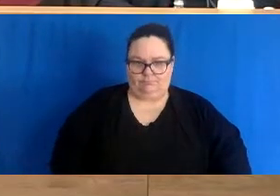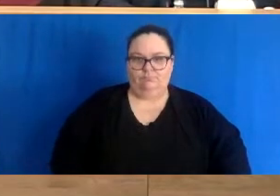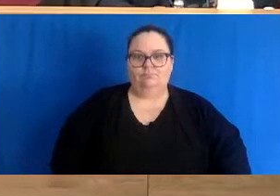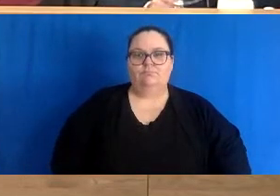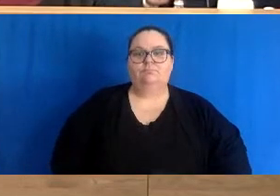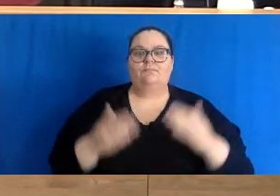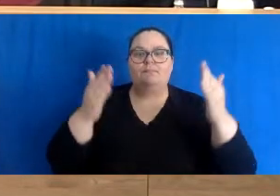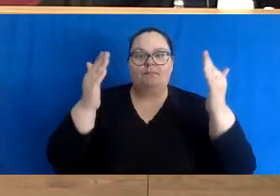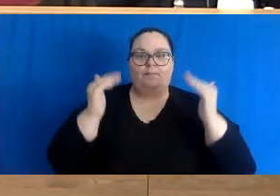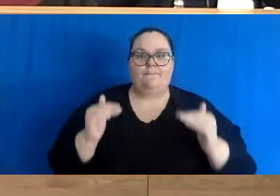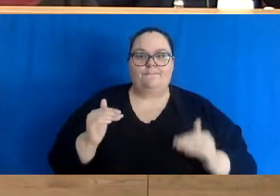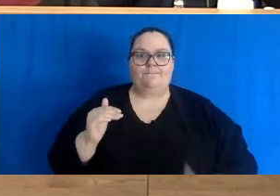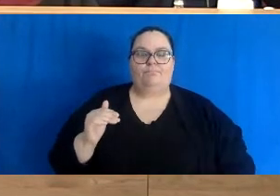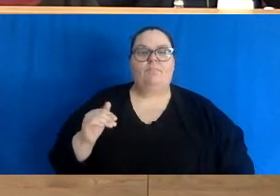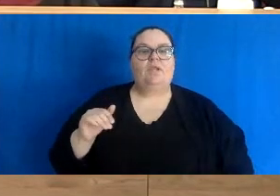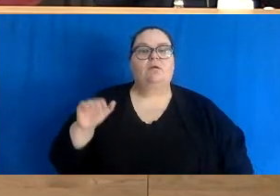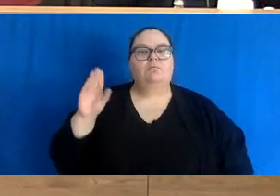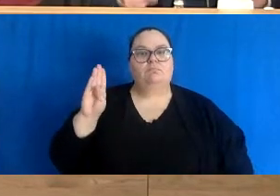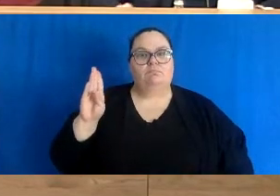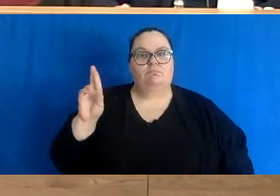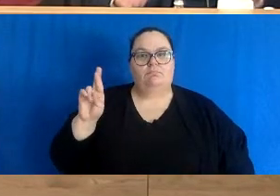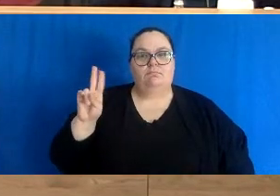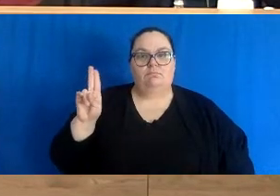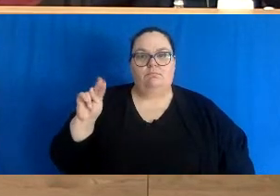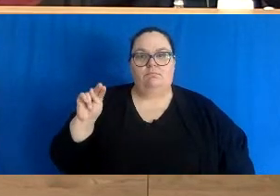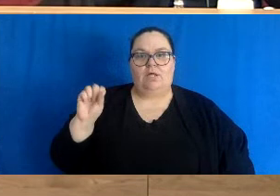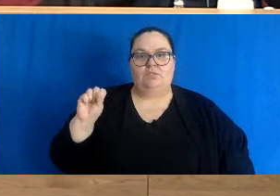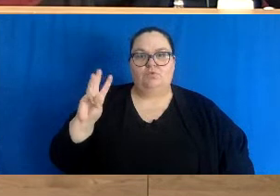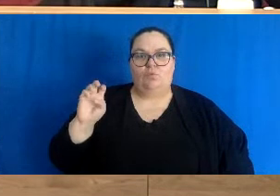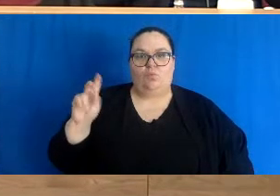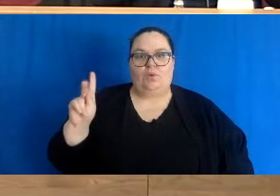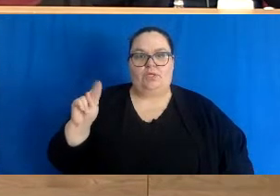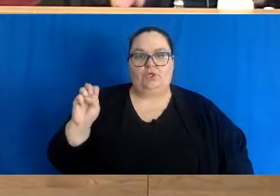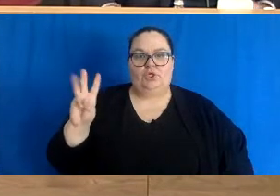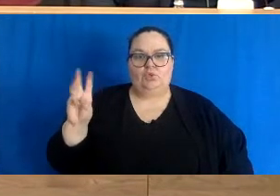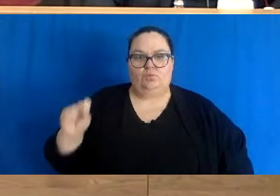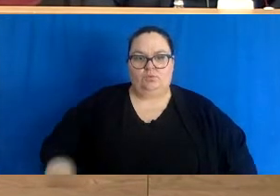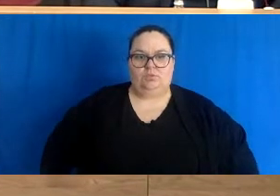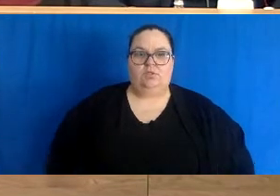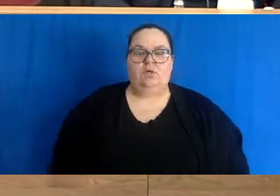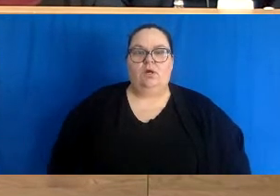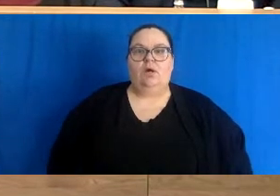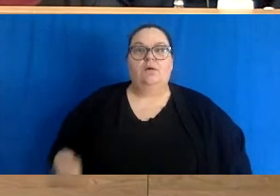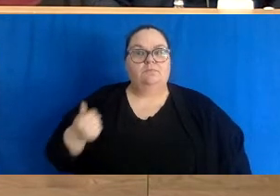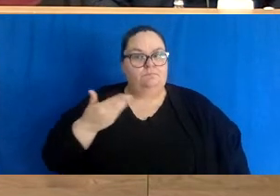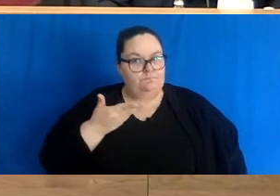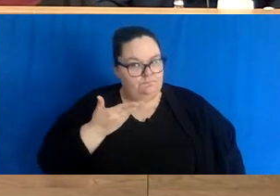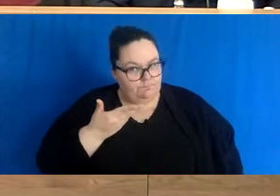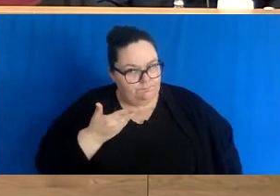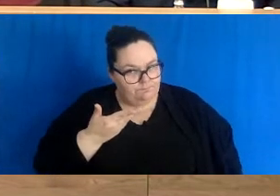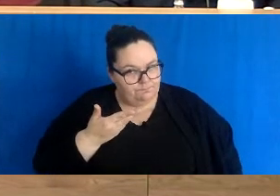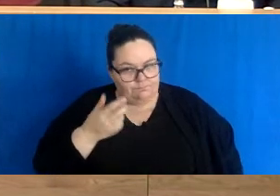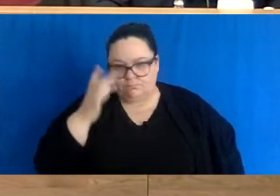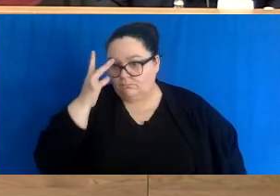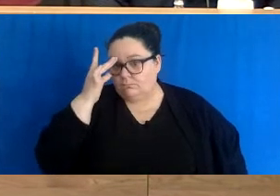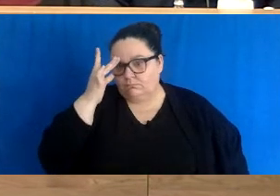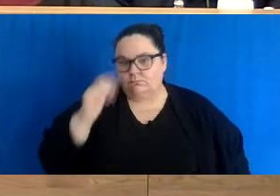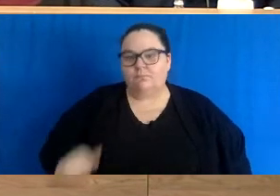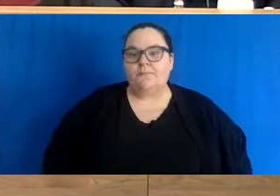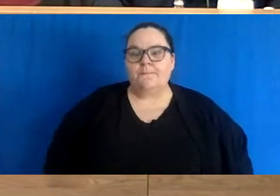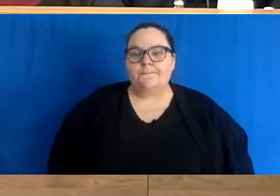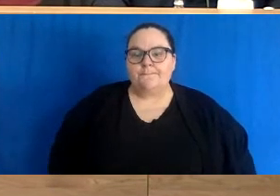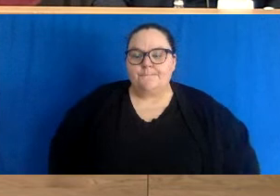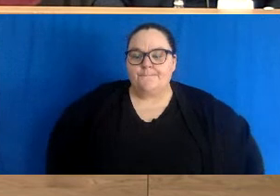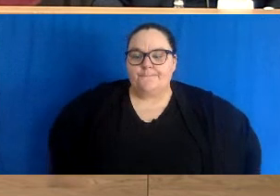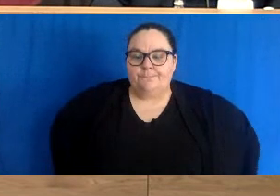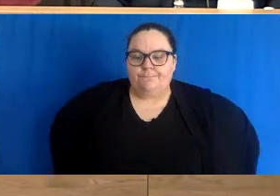Adam Huris with Brunswick News. Thanks, Bruce. Premier Higgs, you said life will become increasingly more